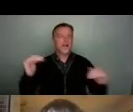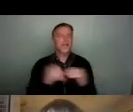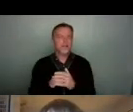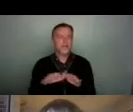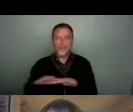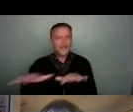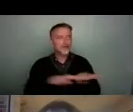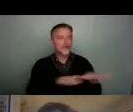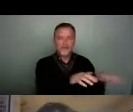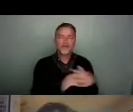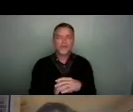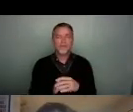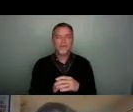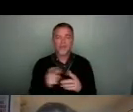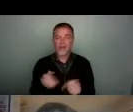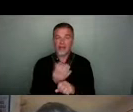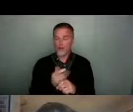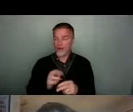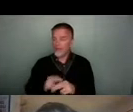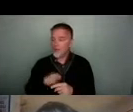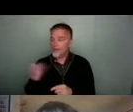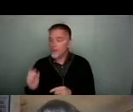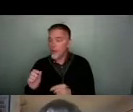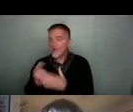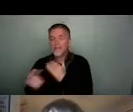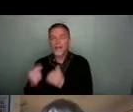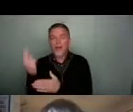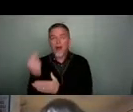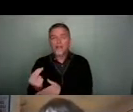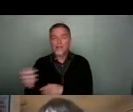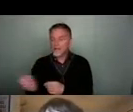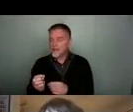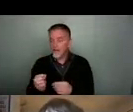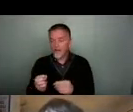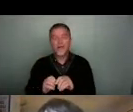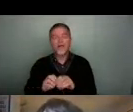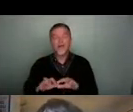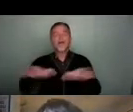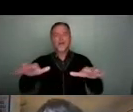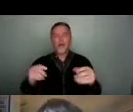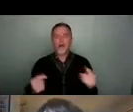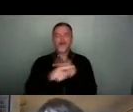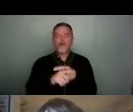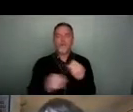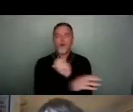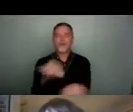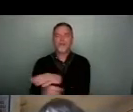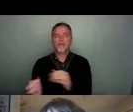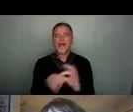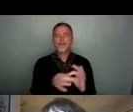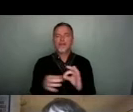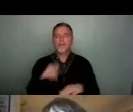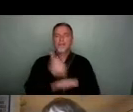making sure that if we had a small independent artist, we were setting up a cross posting relationship. So that means